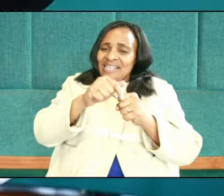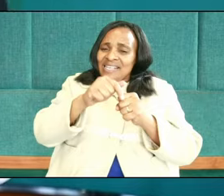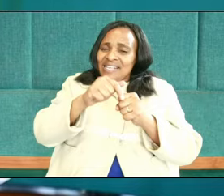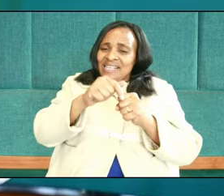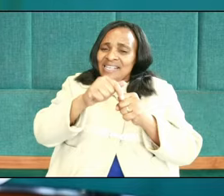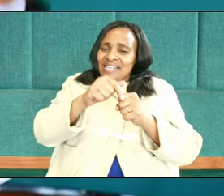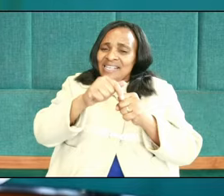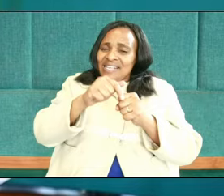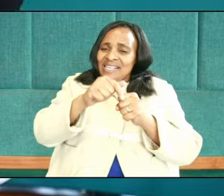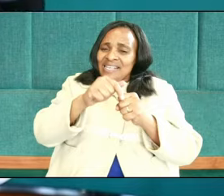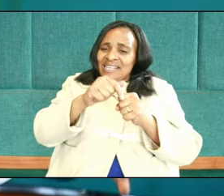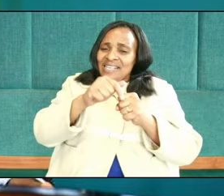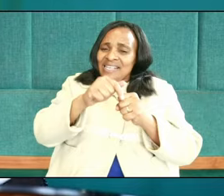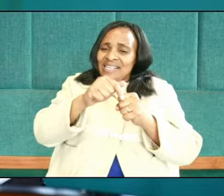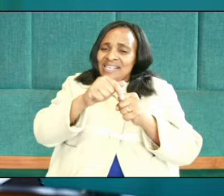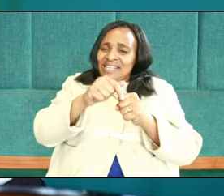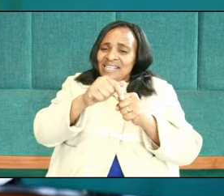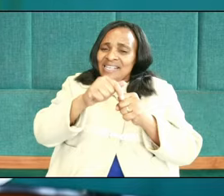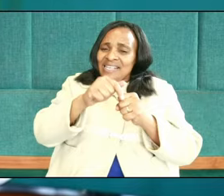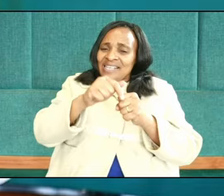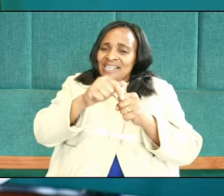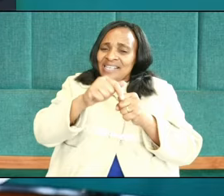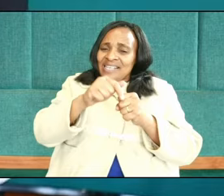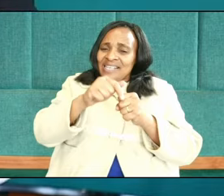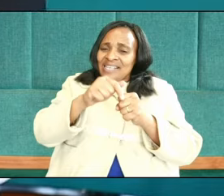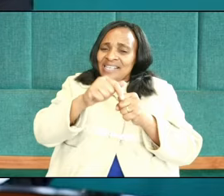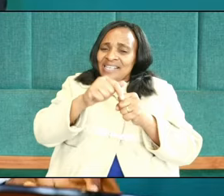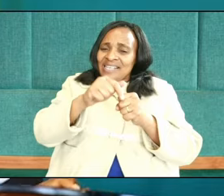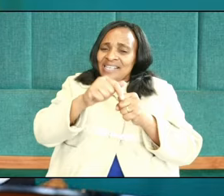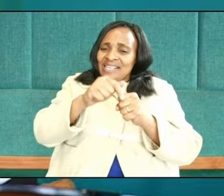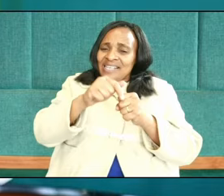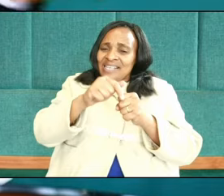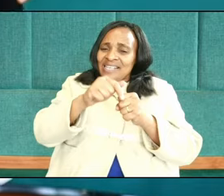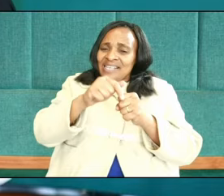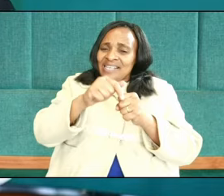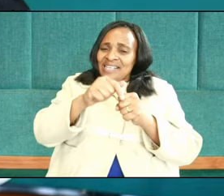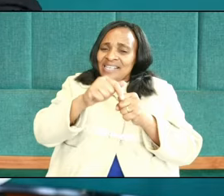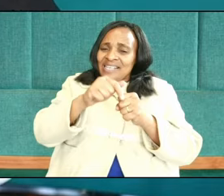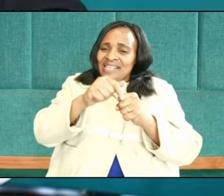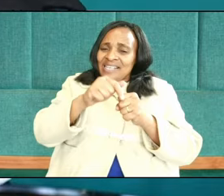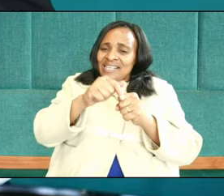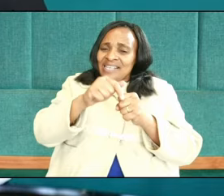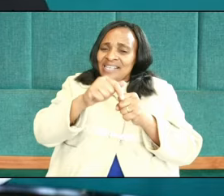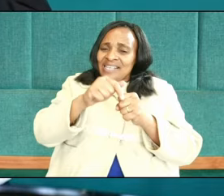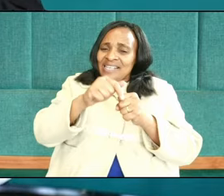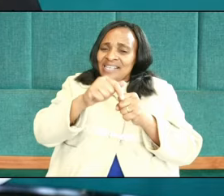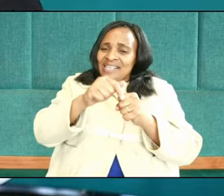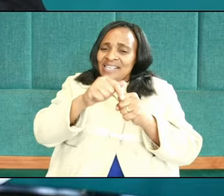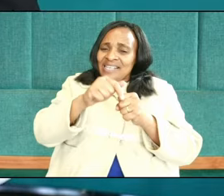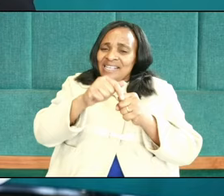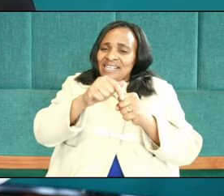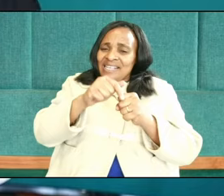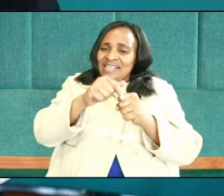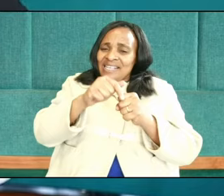his power, his authority, and delivered them. It was your arm, the application of God's